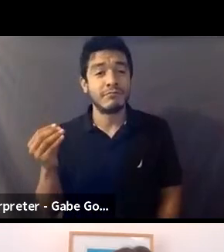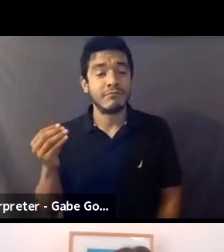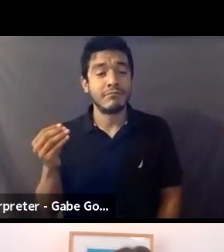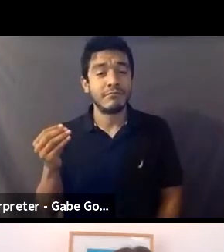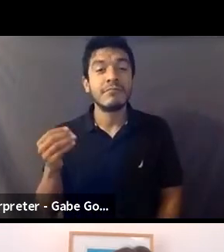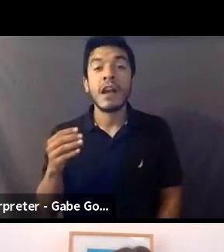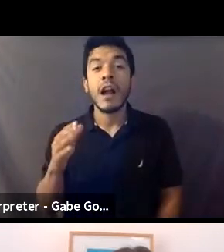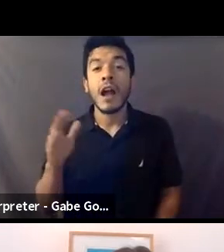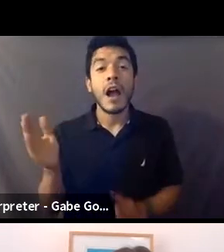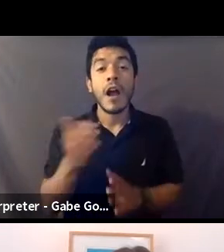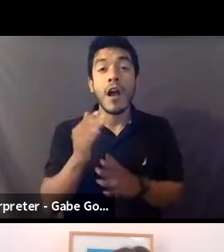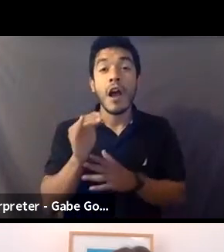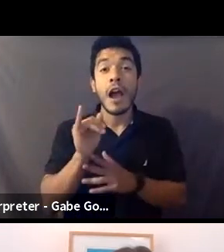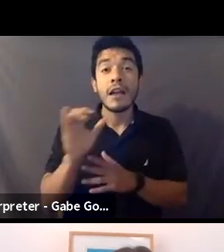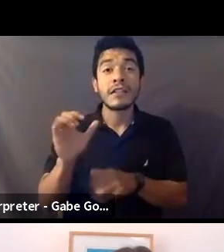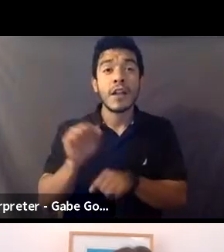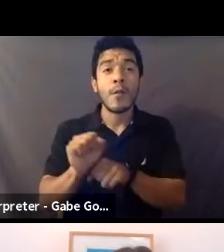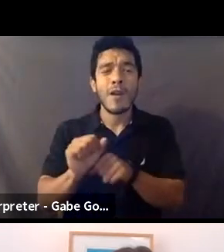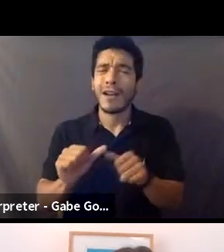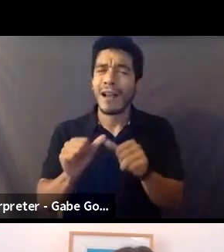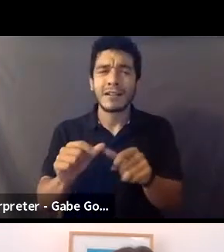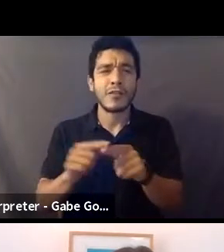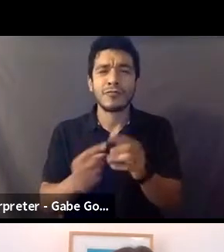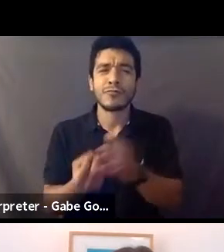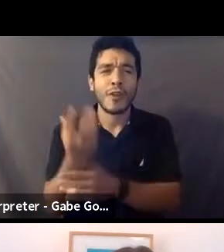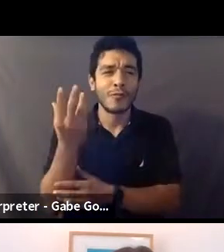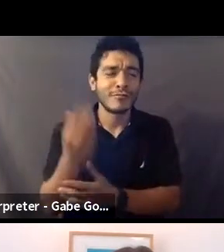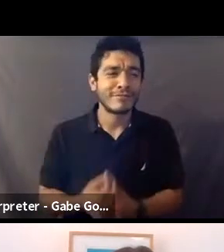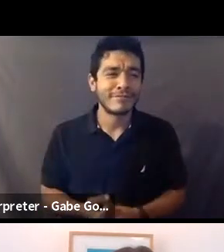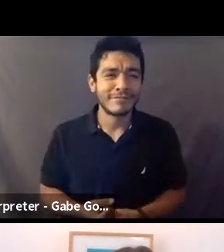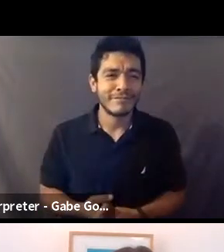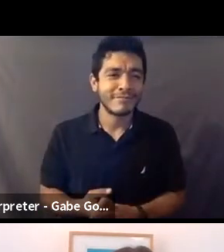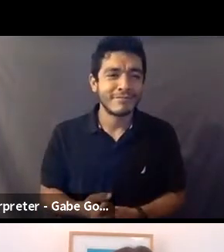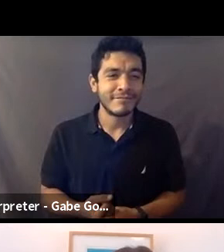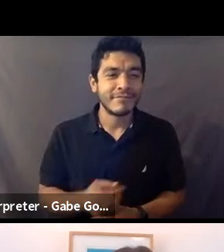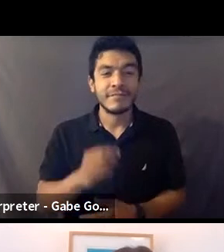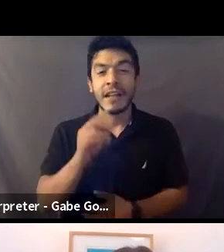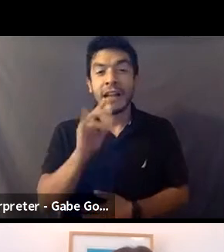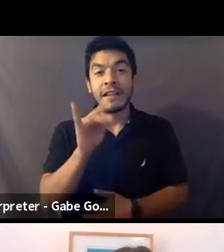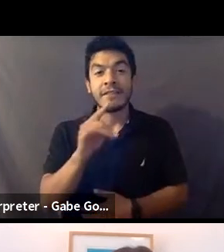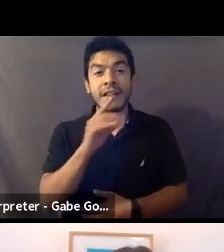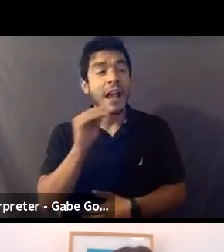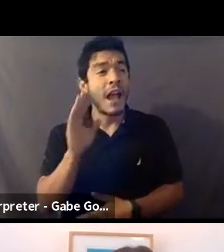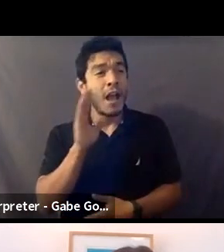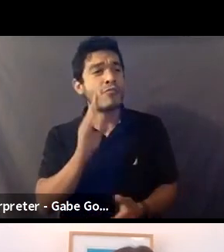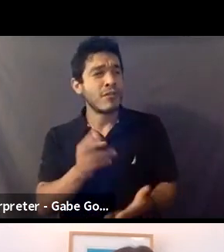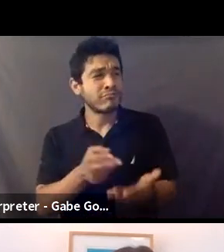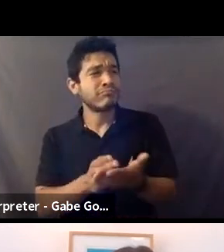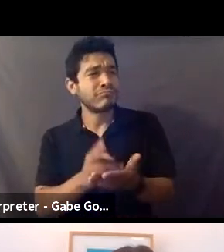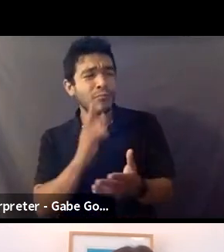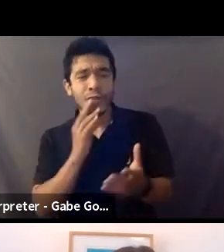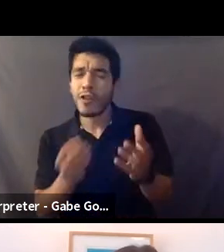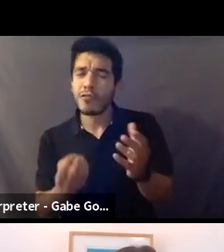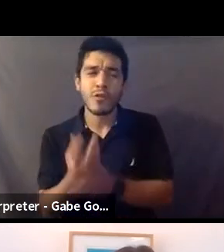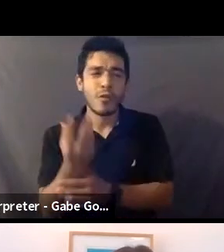intimate And work has just continued to flourish. And surely will, uh, just grow and grow and grow as not only the industry goes